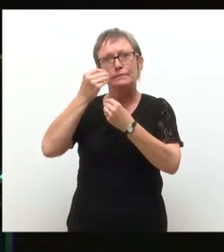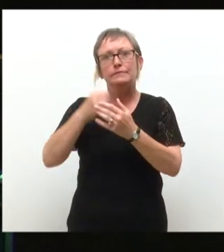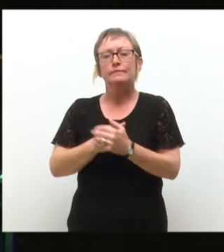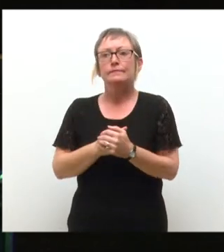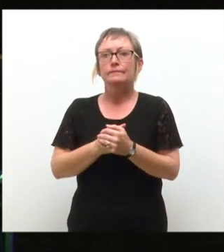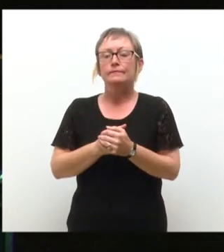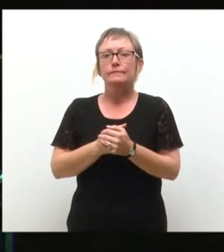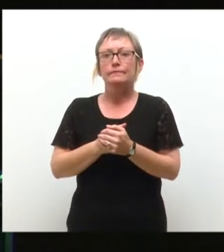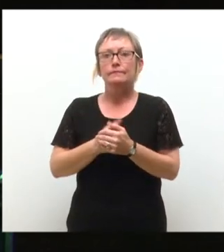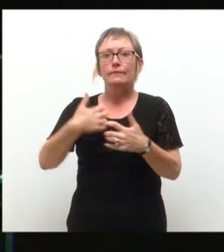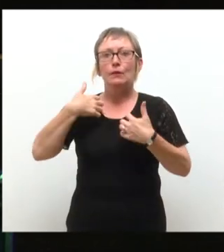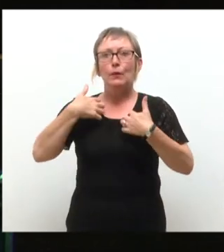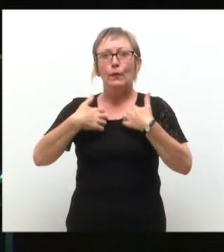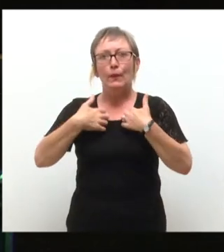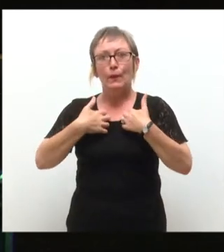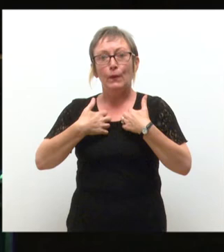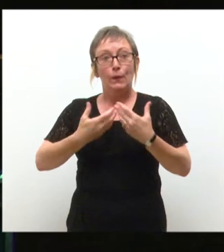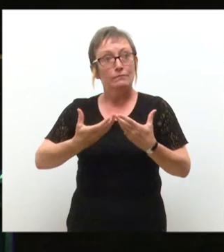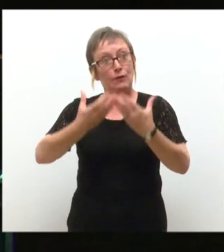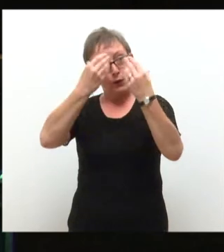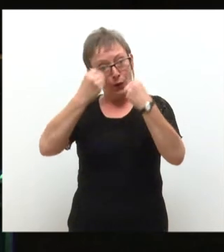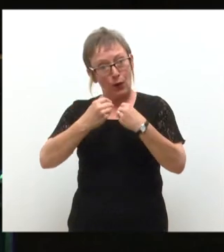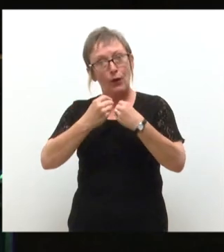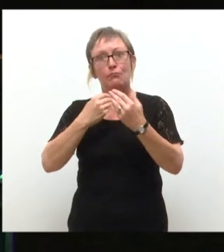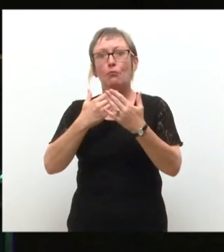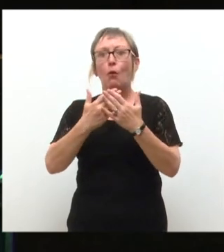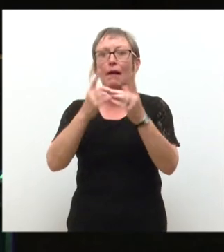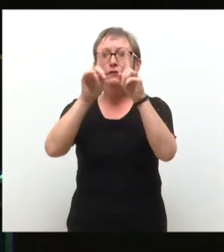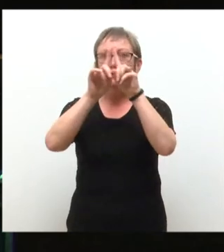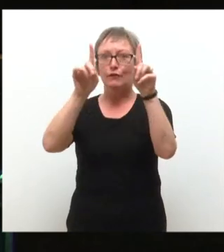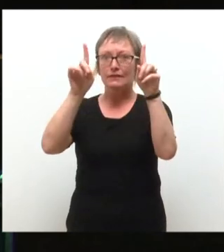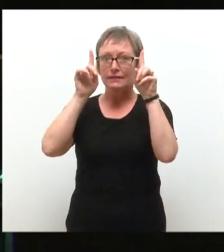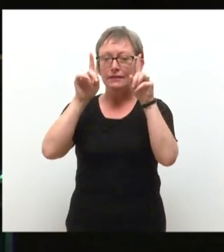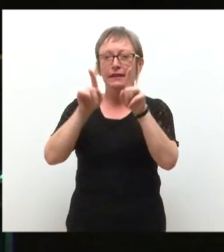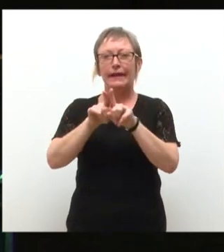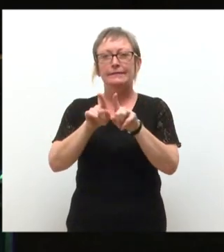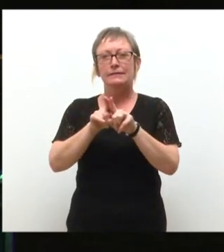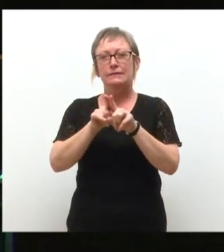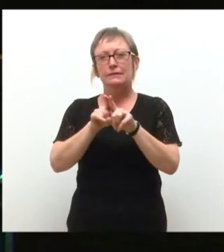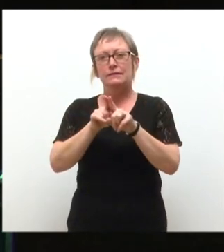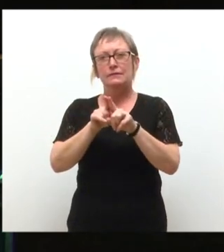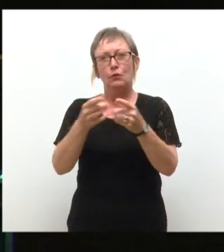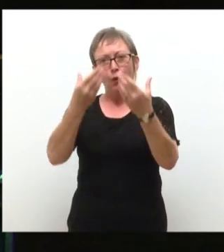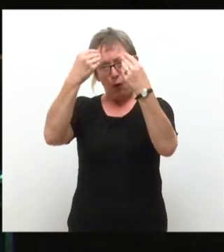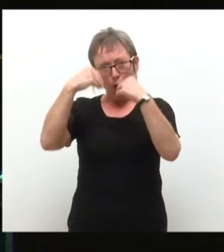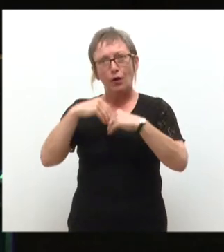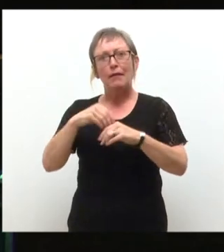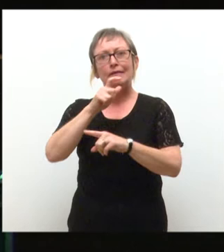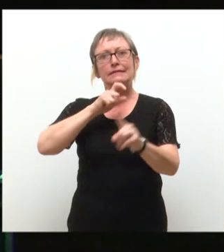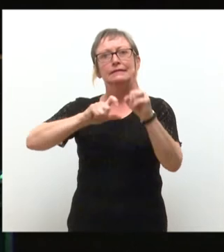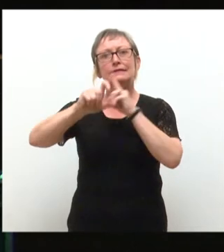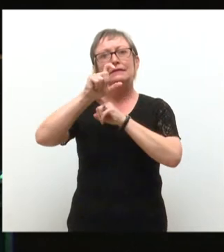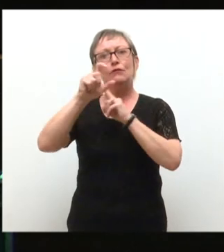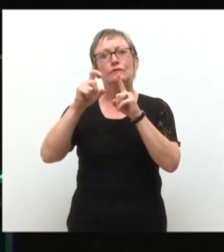I am looking forward to getting to know the University better, and to getting to know the City of Dundee